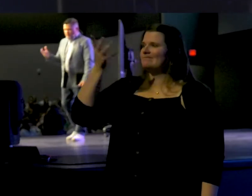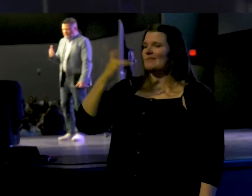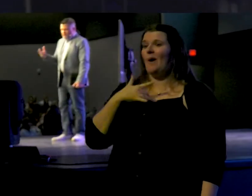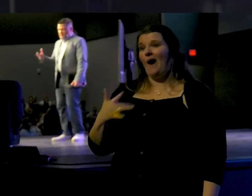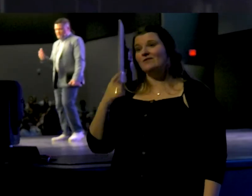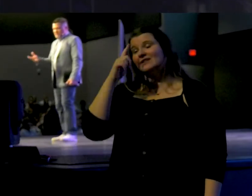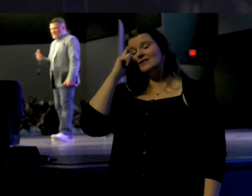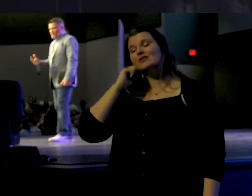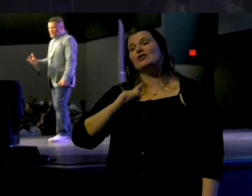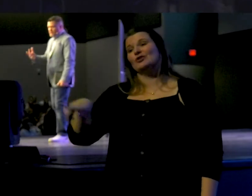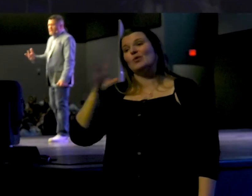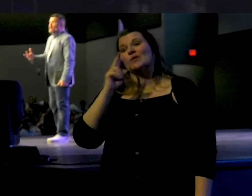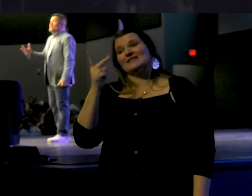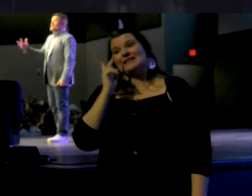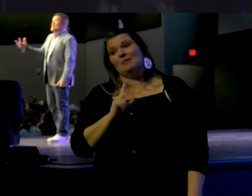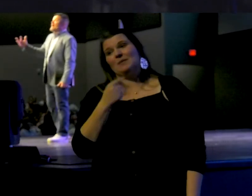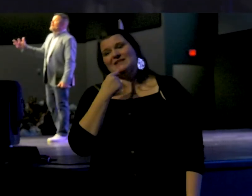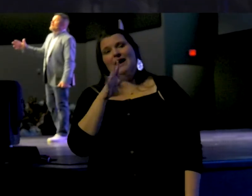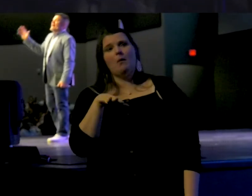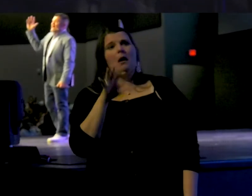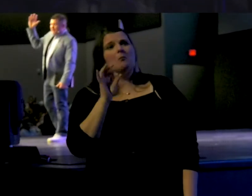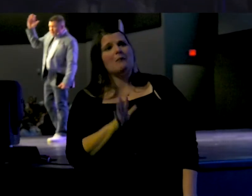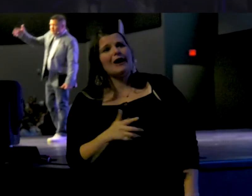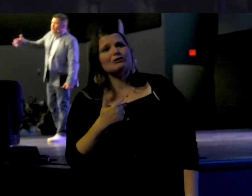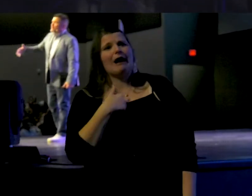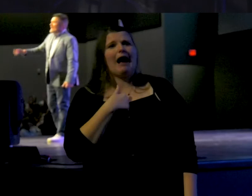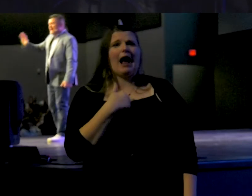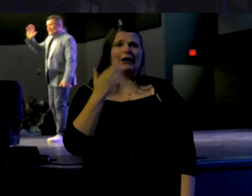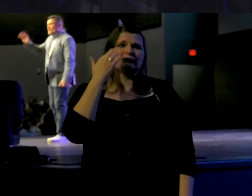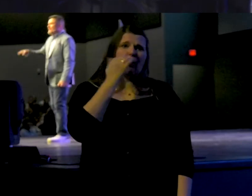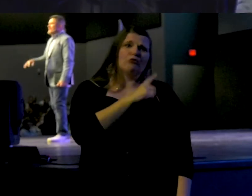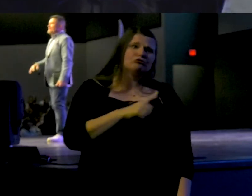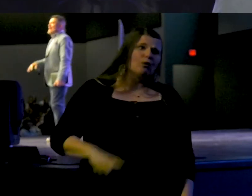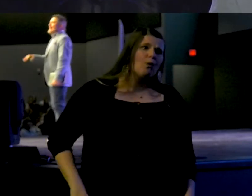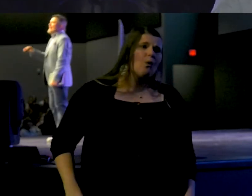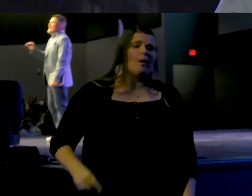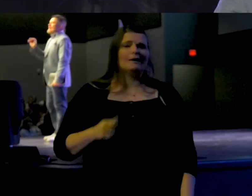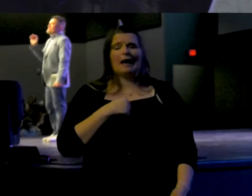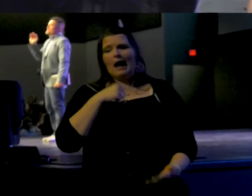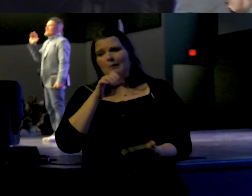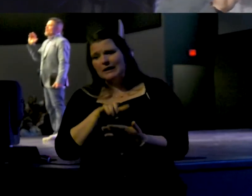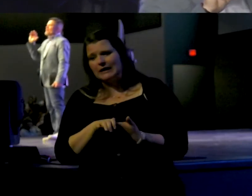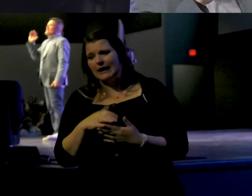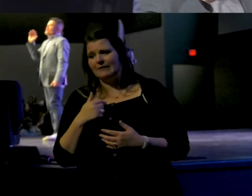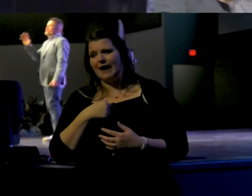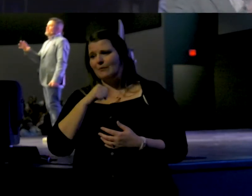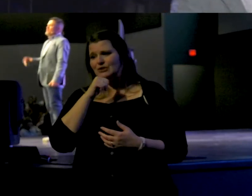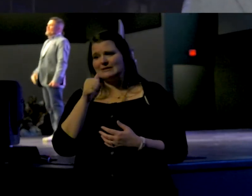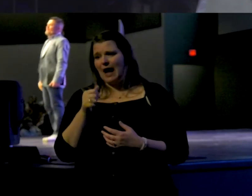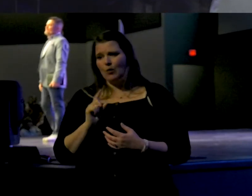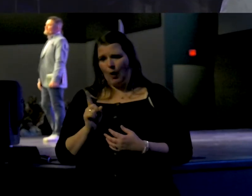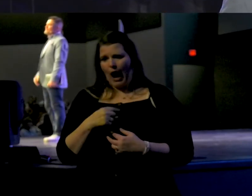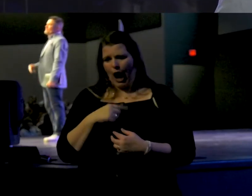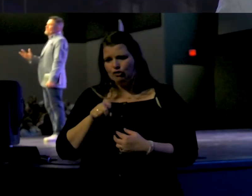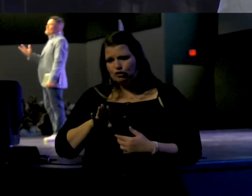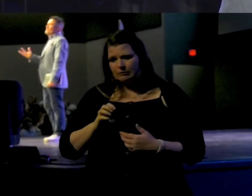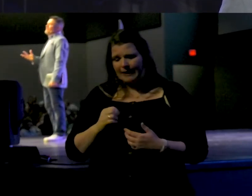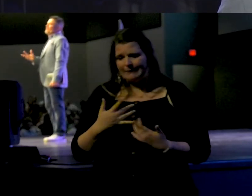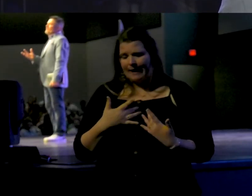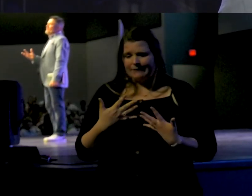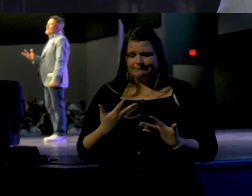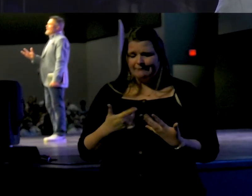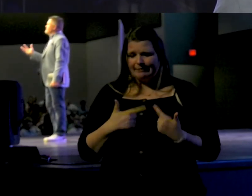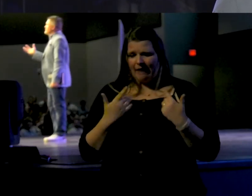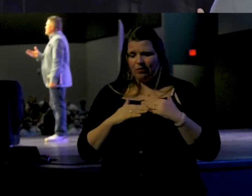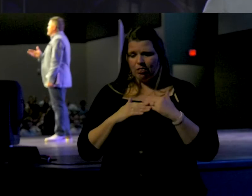you'll hear people say, well, Pastor, I know the Lord. I believe. I'm just not where I should be. Listen to me.